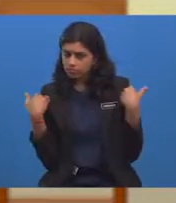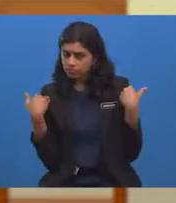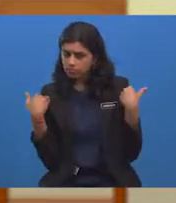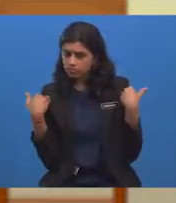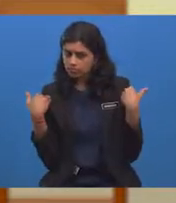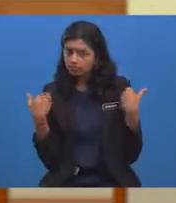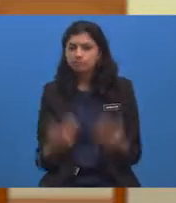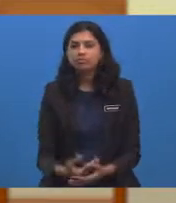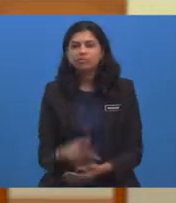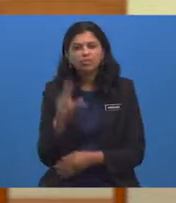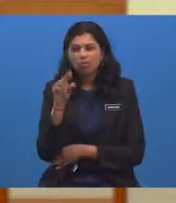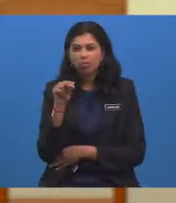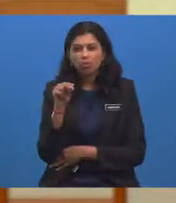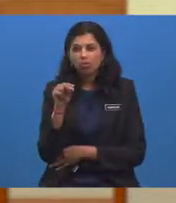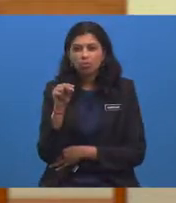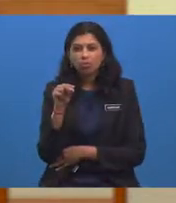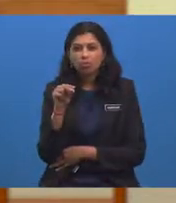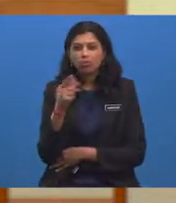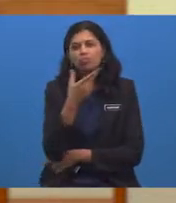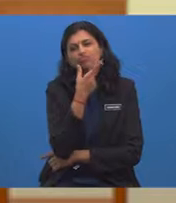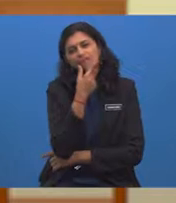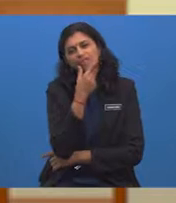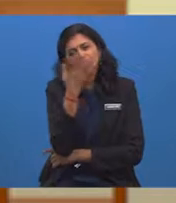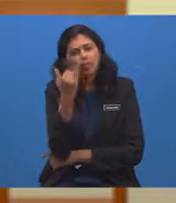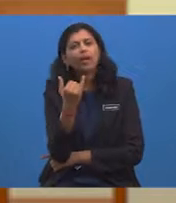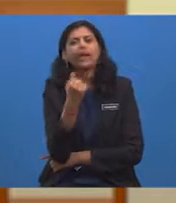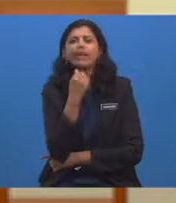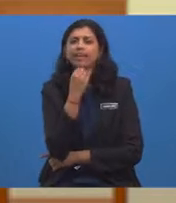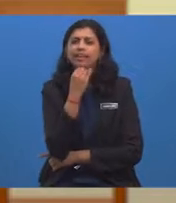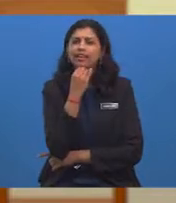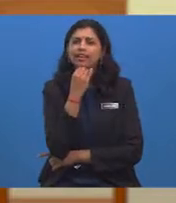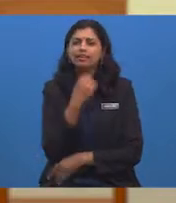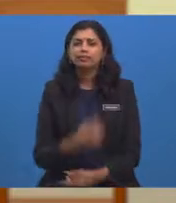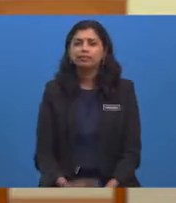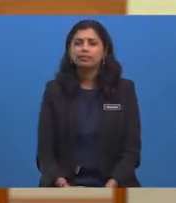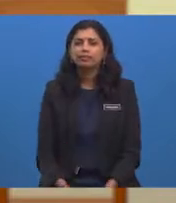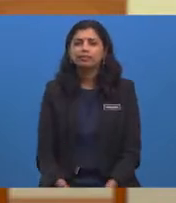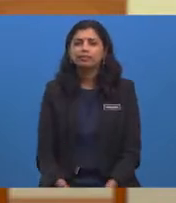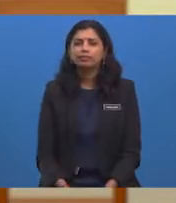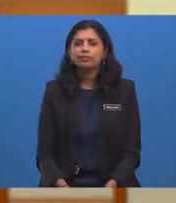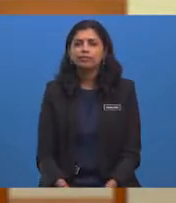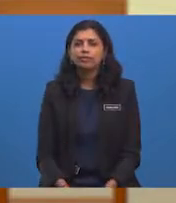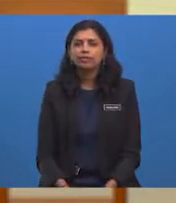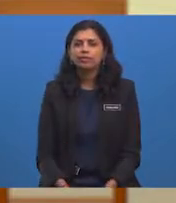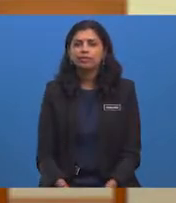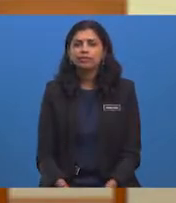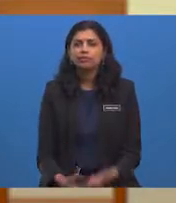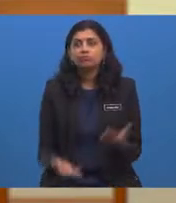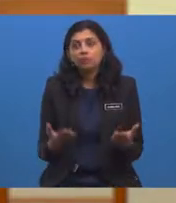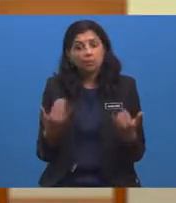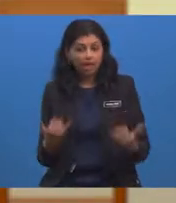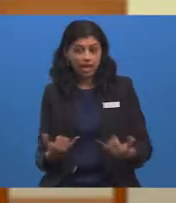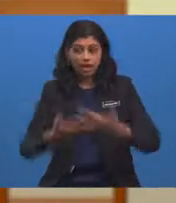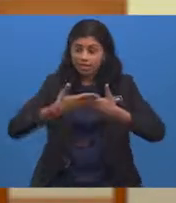No? Oh, why not? Even though sending emails